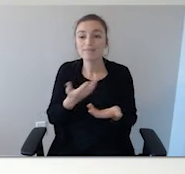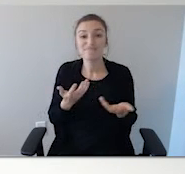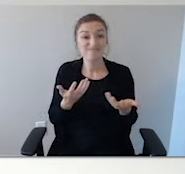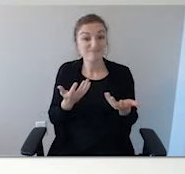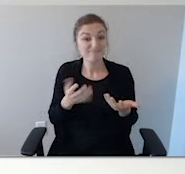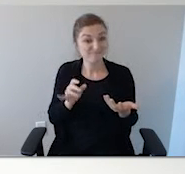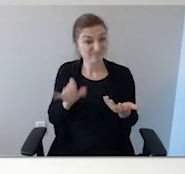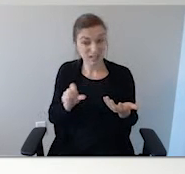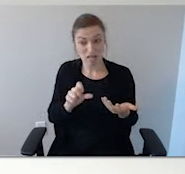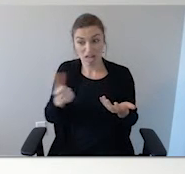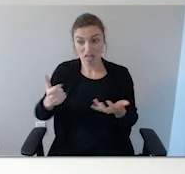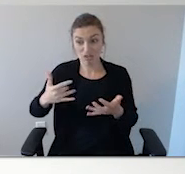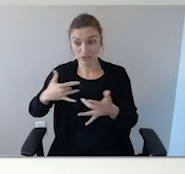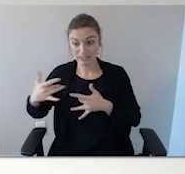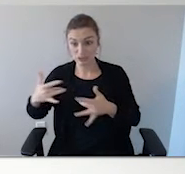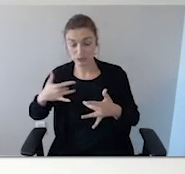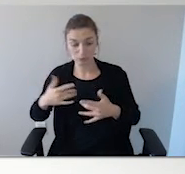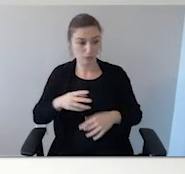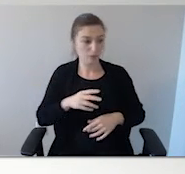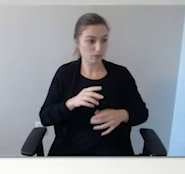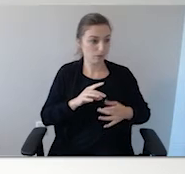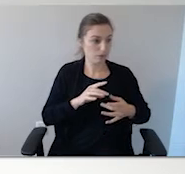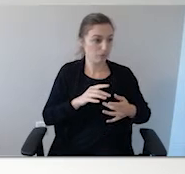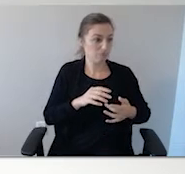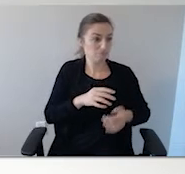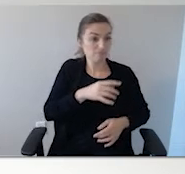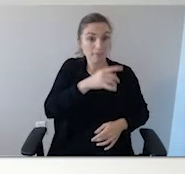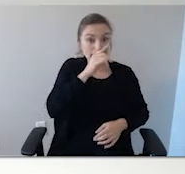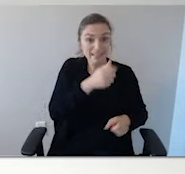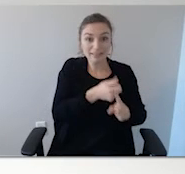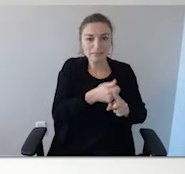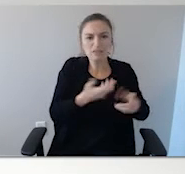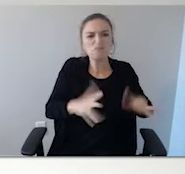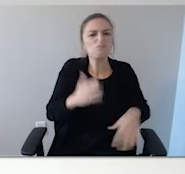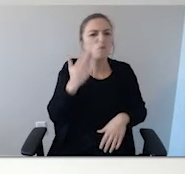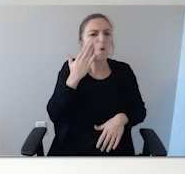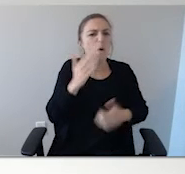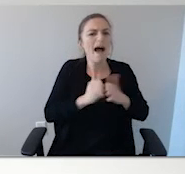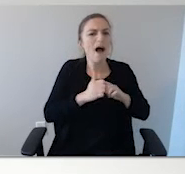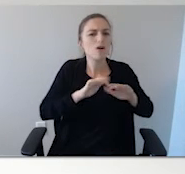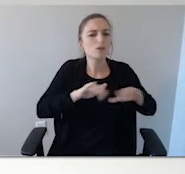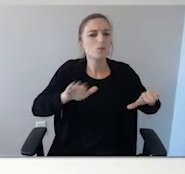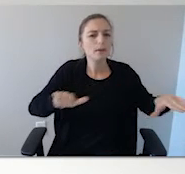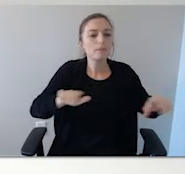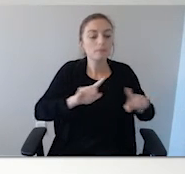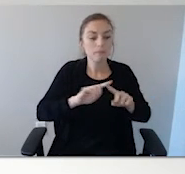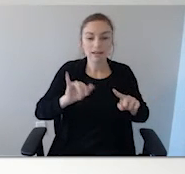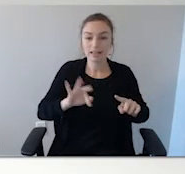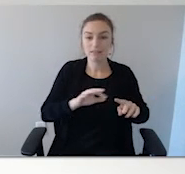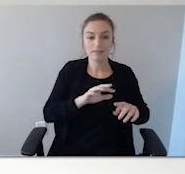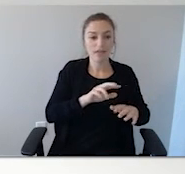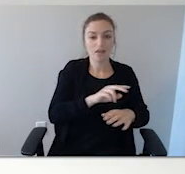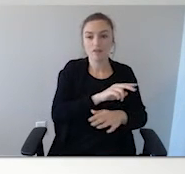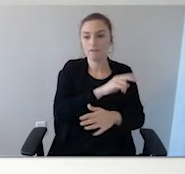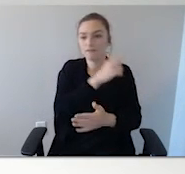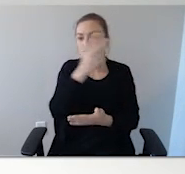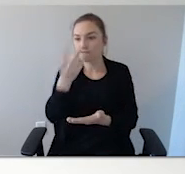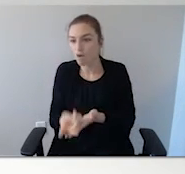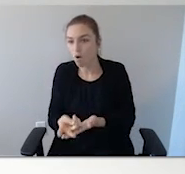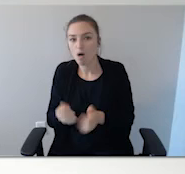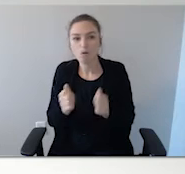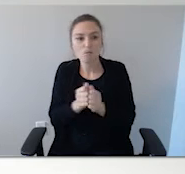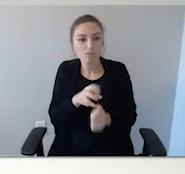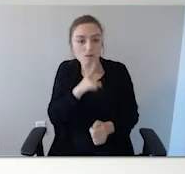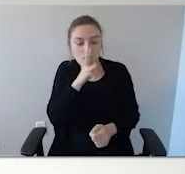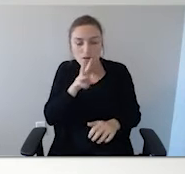alligator, those are other issues that might come along with, even if the child knows how to swim. If they fall into a body of